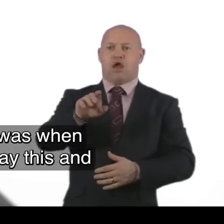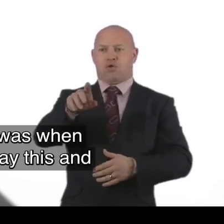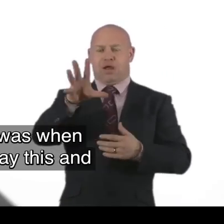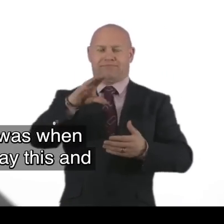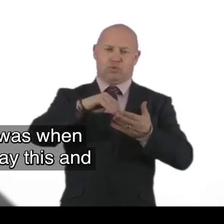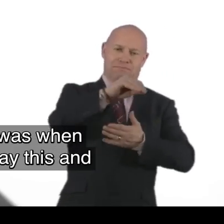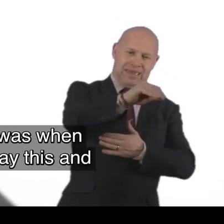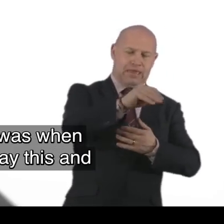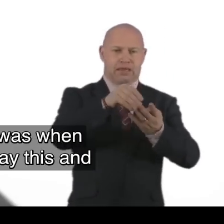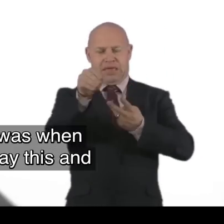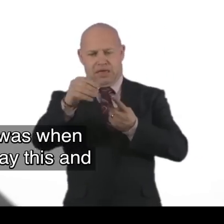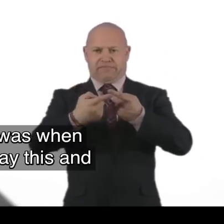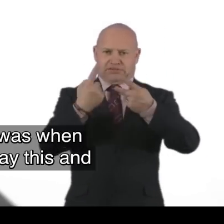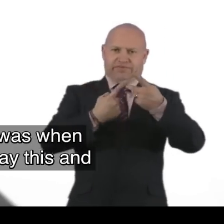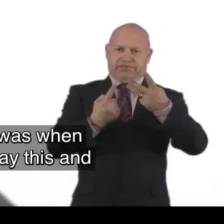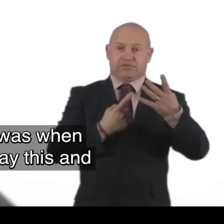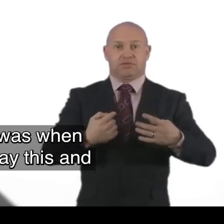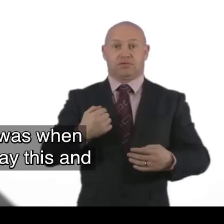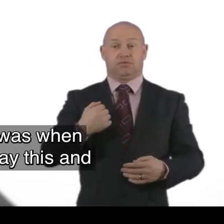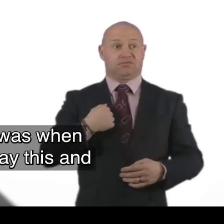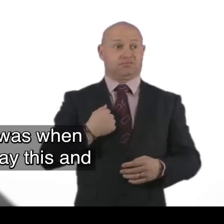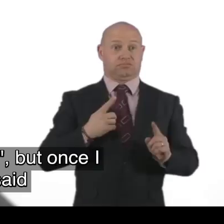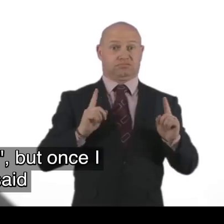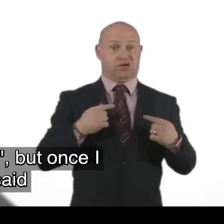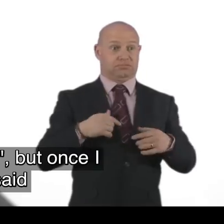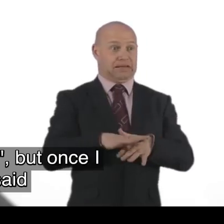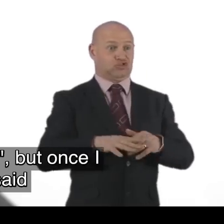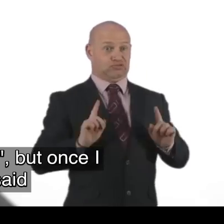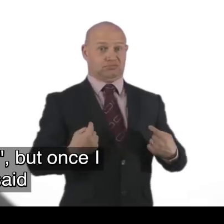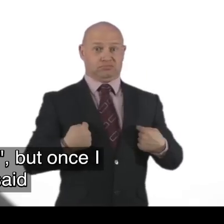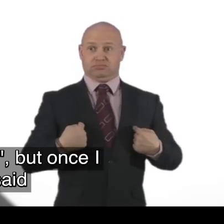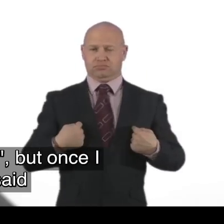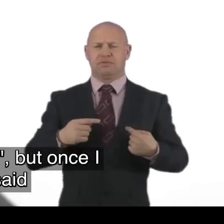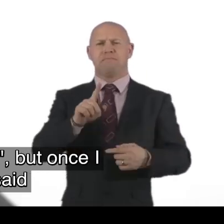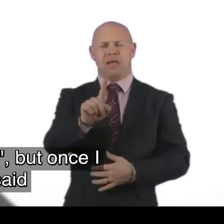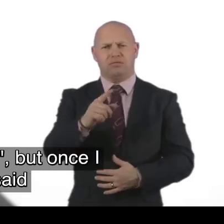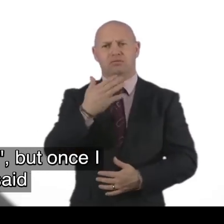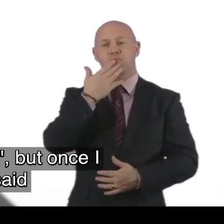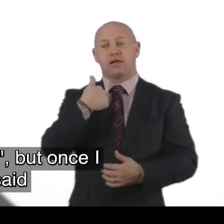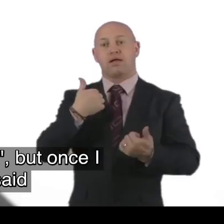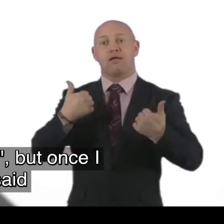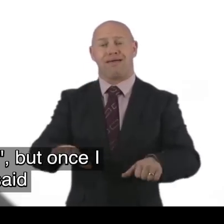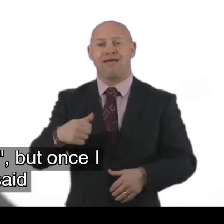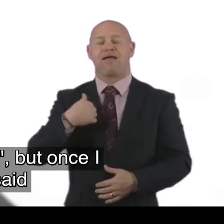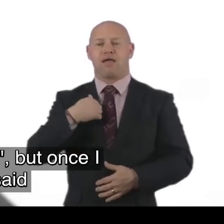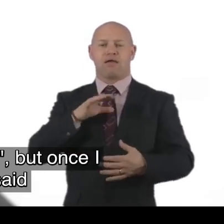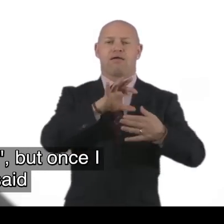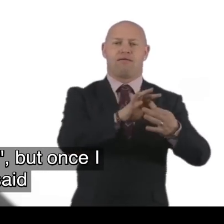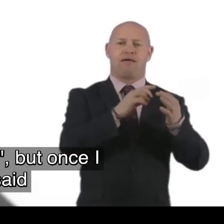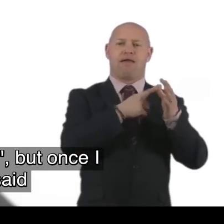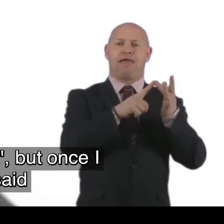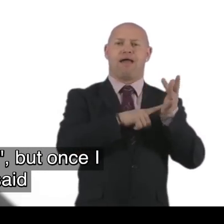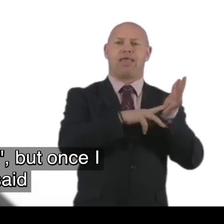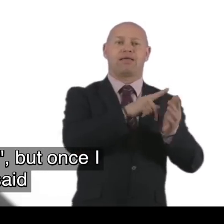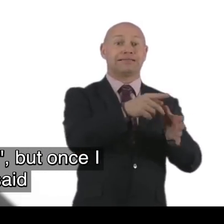this money. And then. You have to pay this. And you pay that. And I kept thinking. I'll never be able to do this. But then. Once I got in touch with